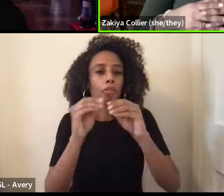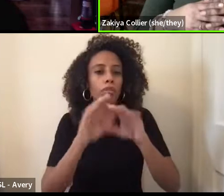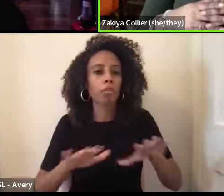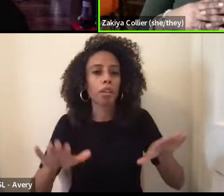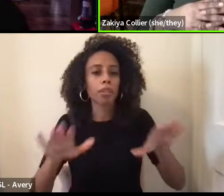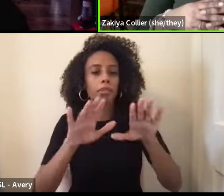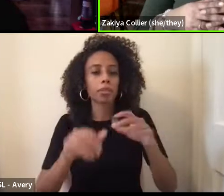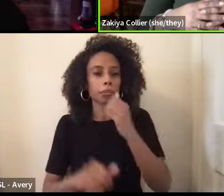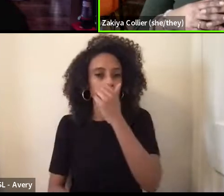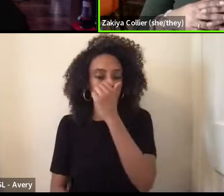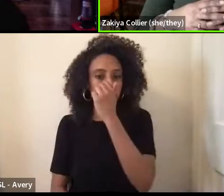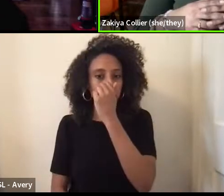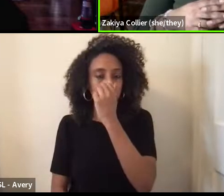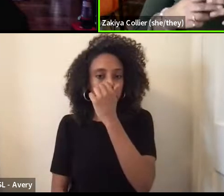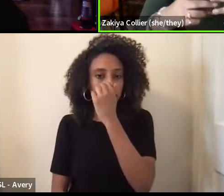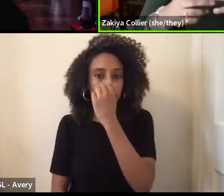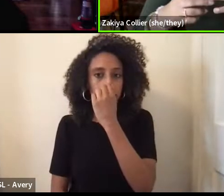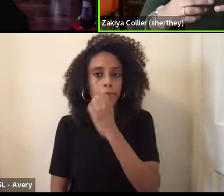so,